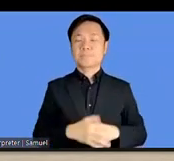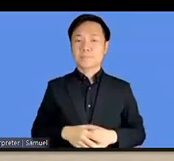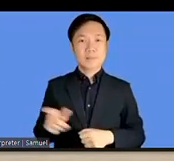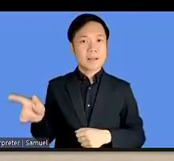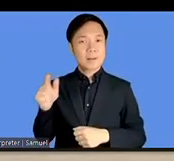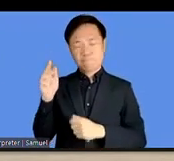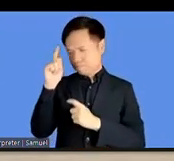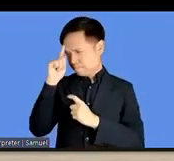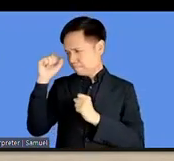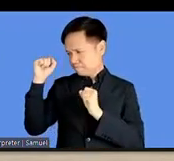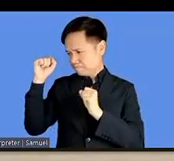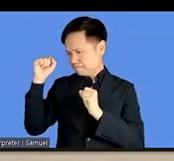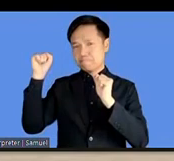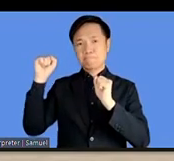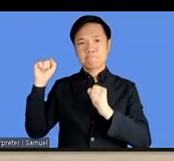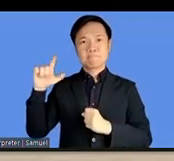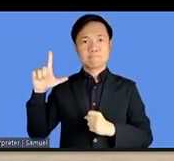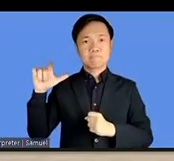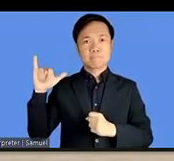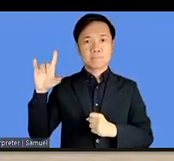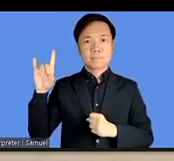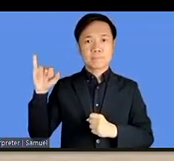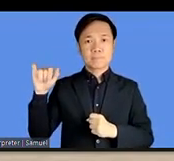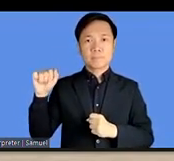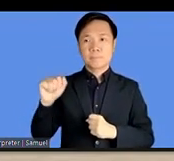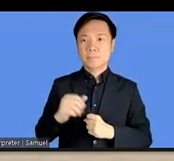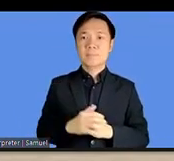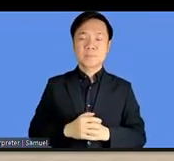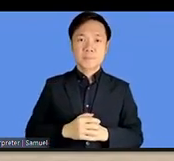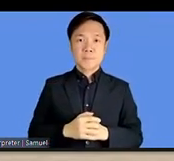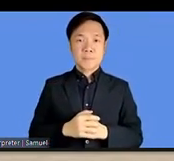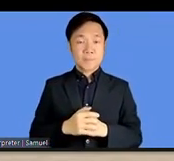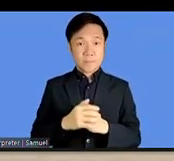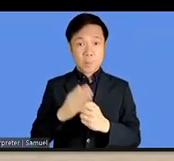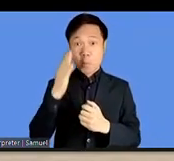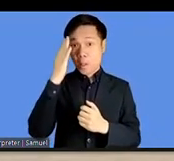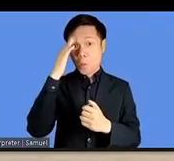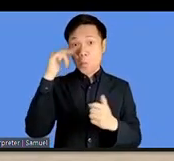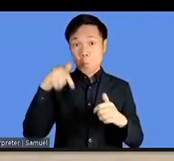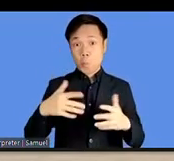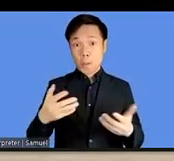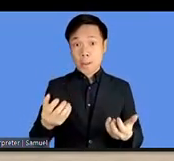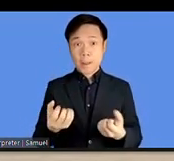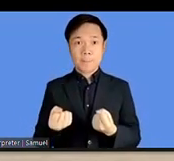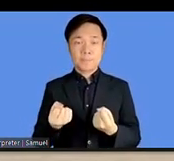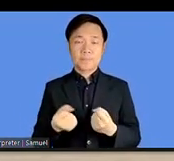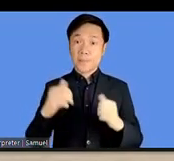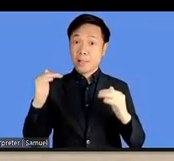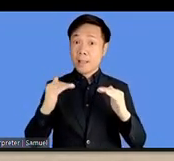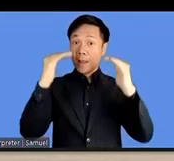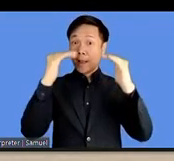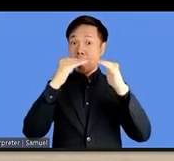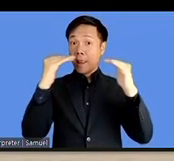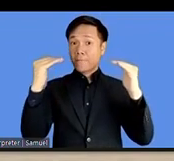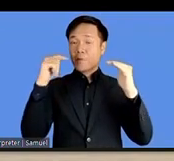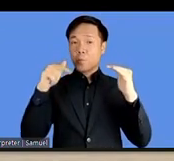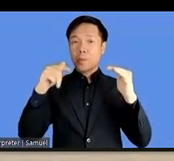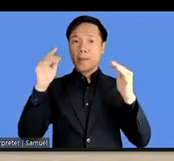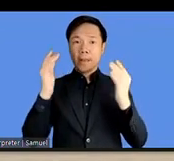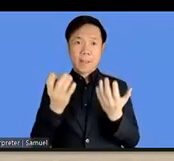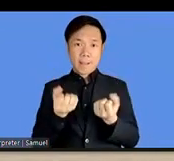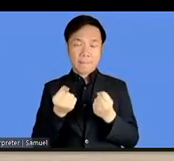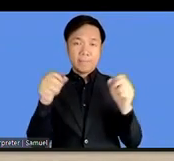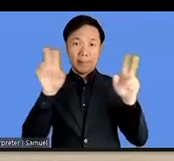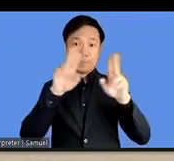the we do know that the sessions would be captioned the high level session would have the sign